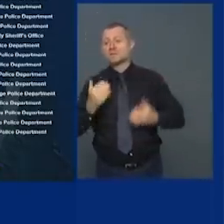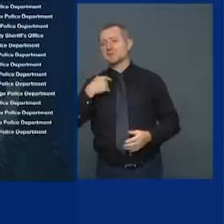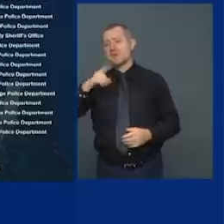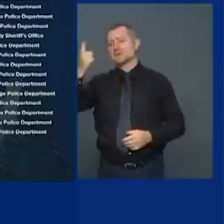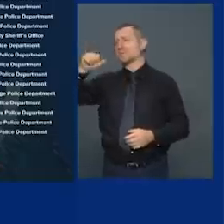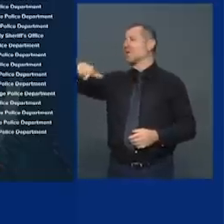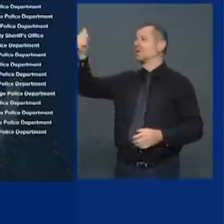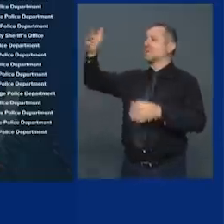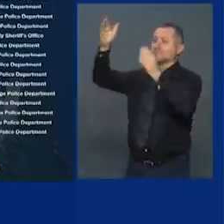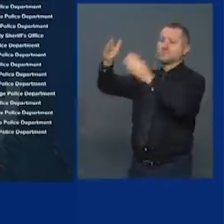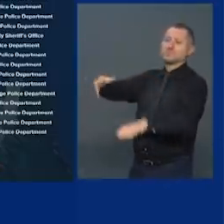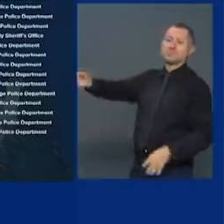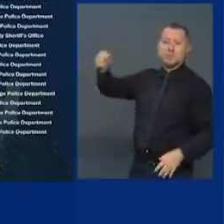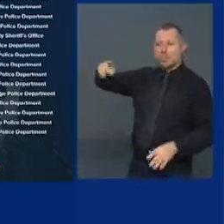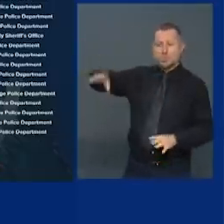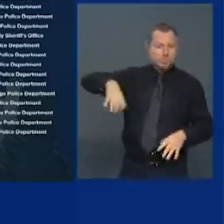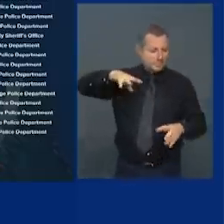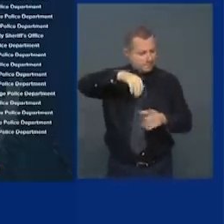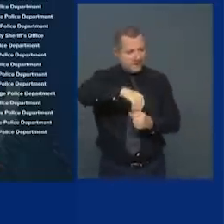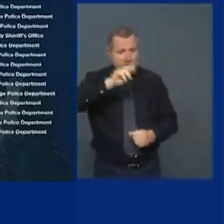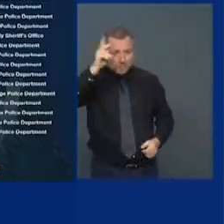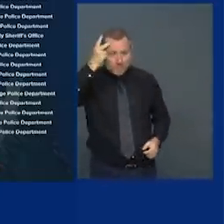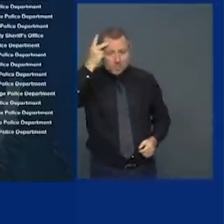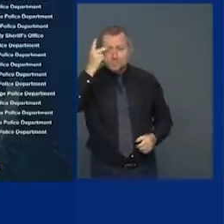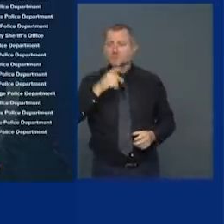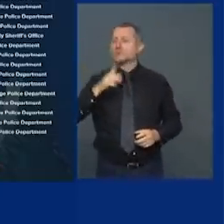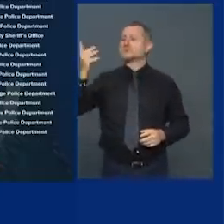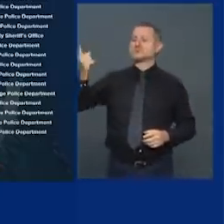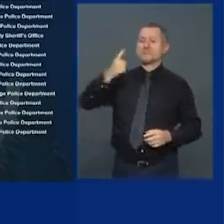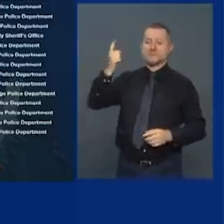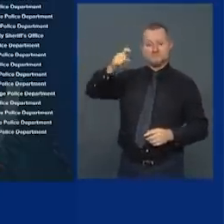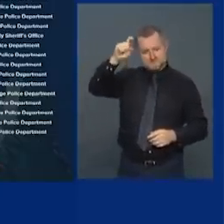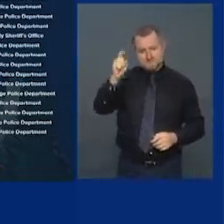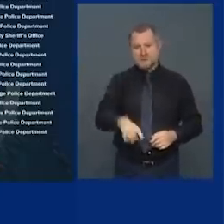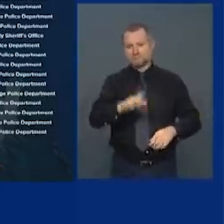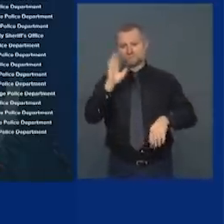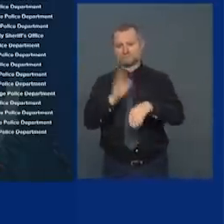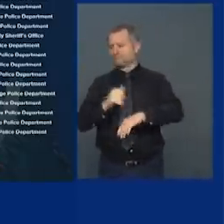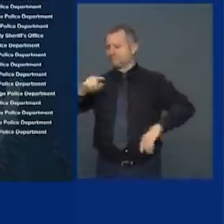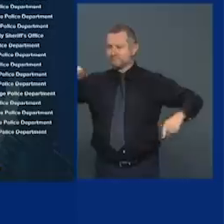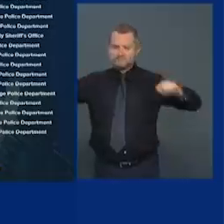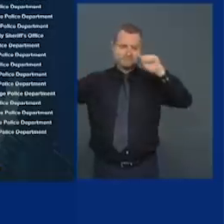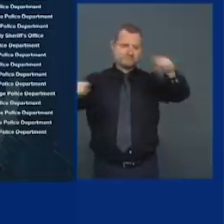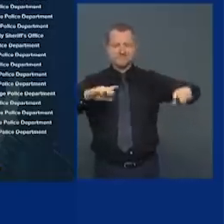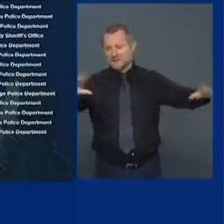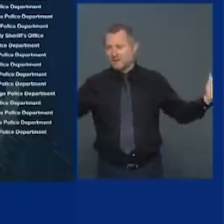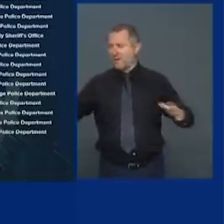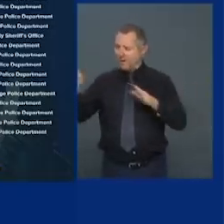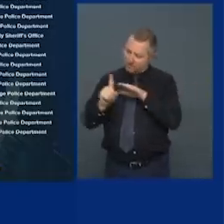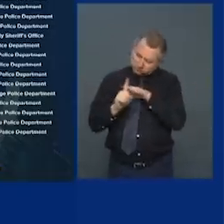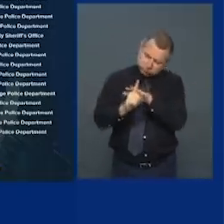but somebody has to convene and lead the effort to redesign the public safety functions